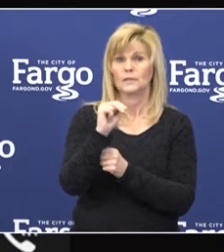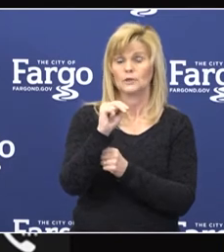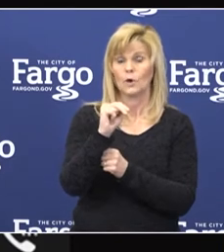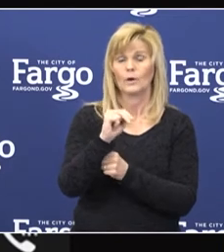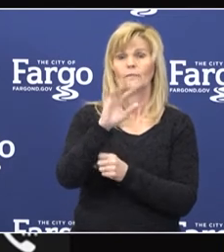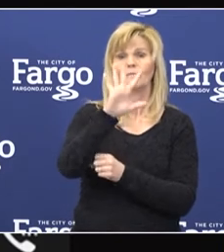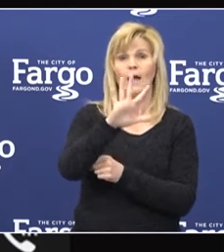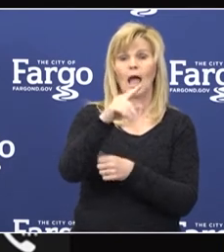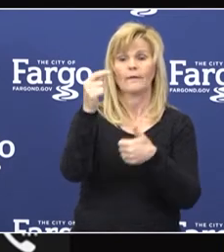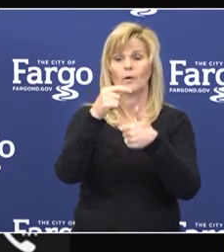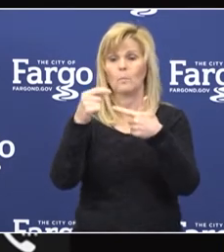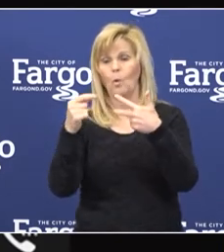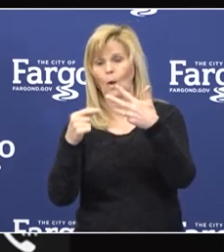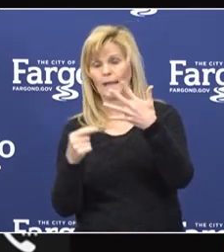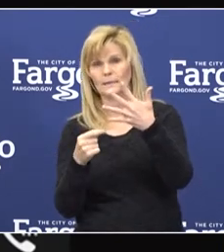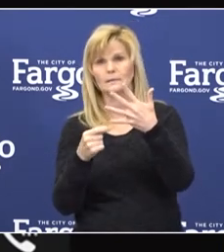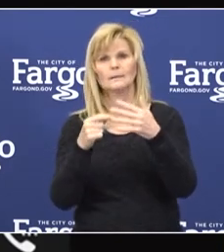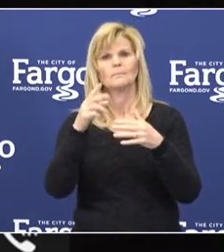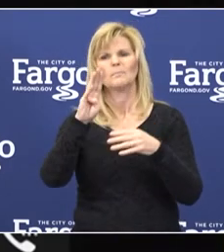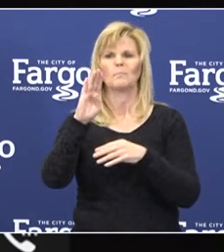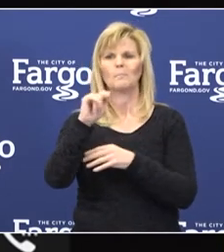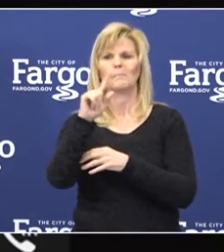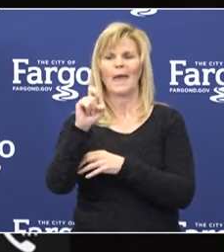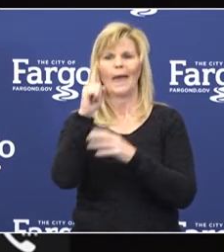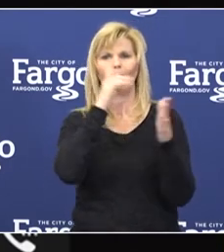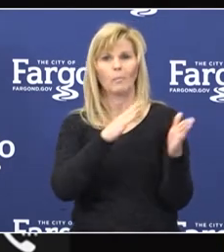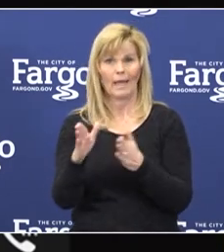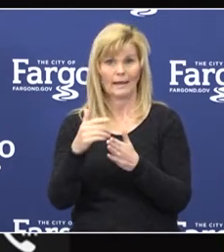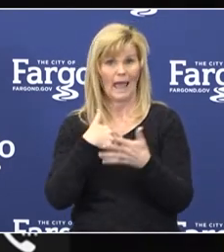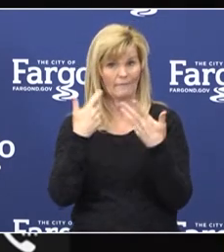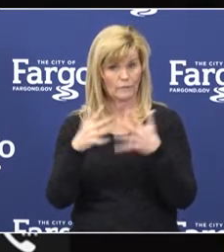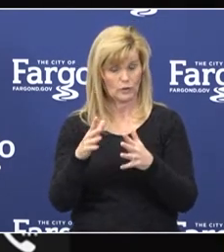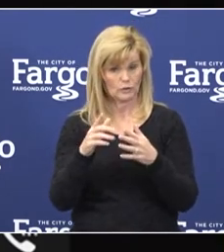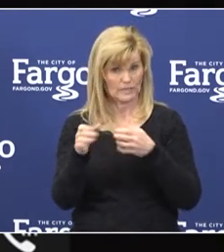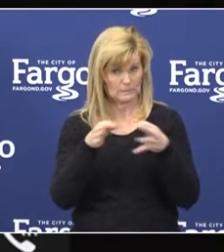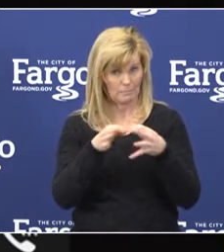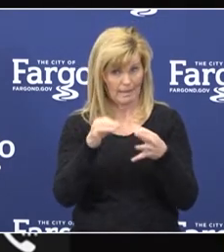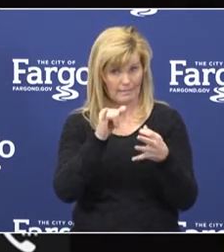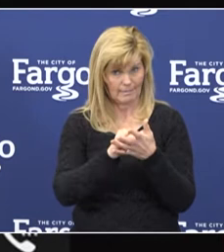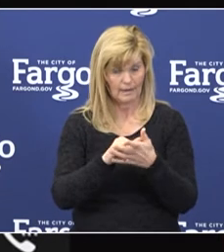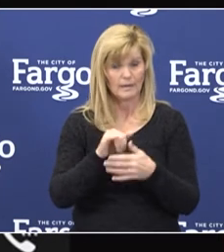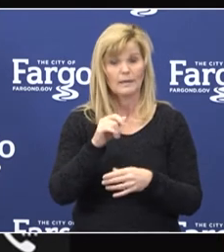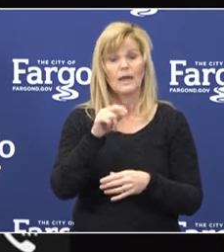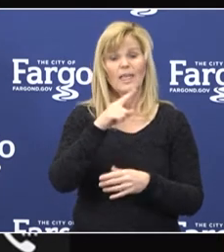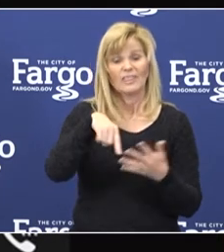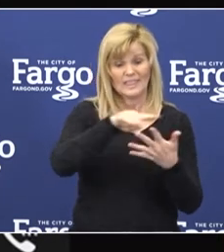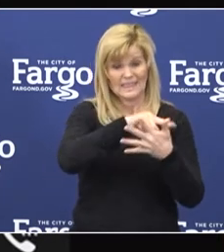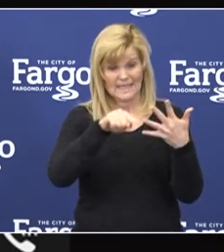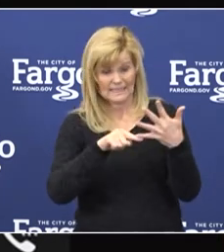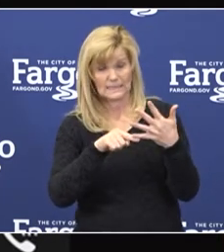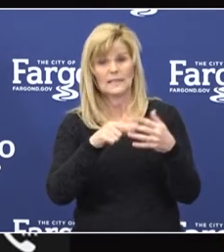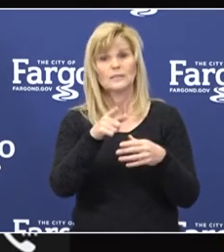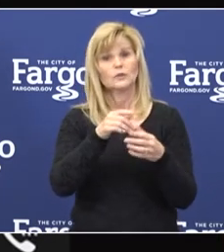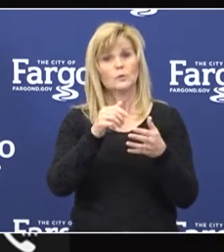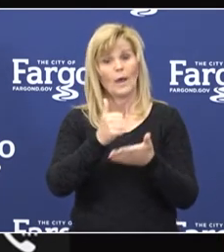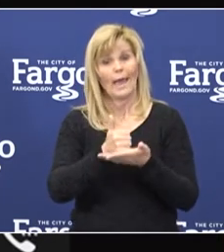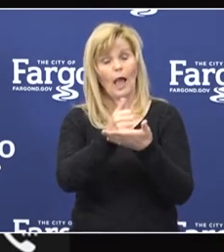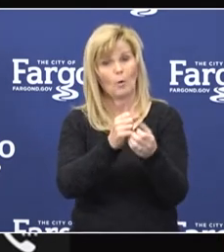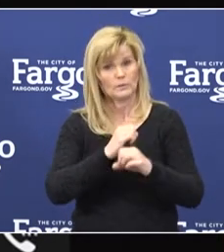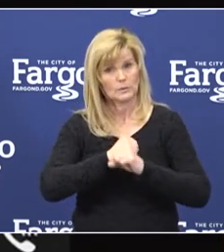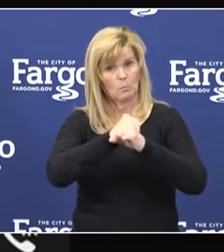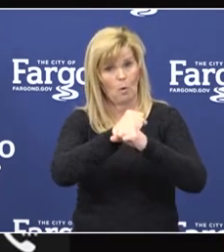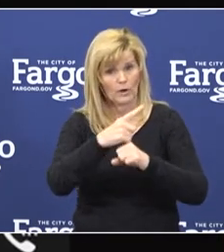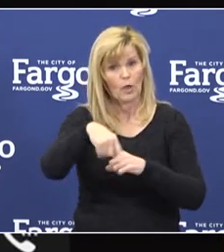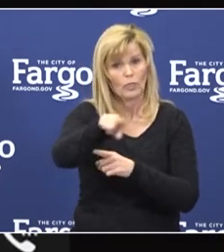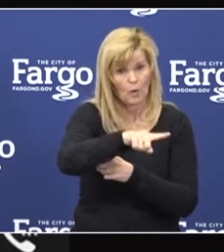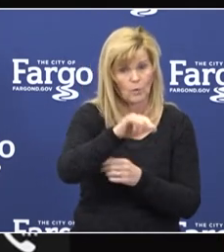strategies I described are in that plan to protect our most vulnerable populations, particularly those in our long